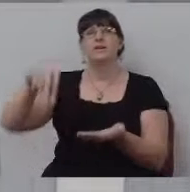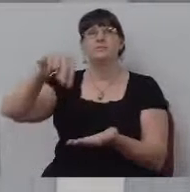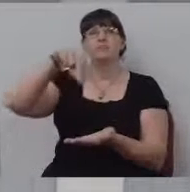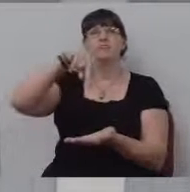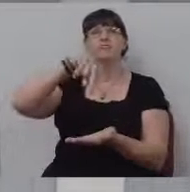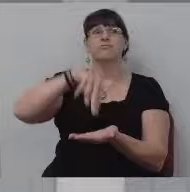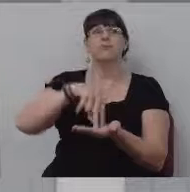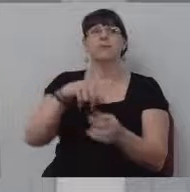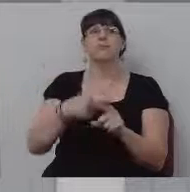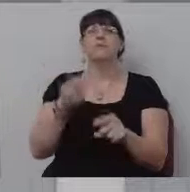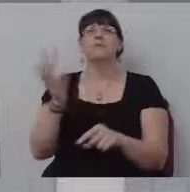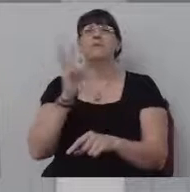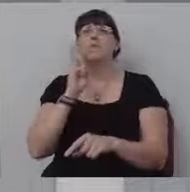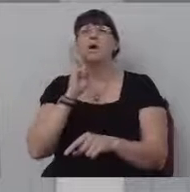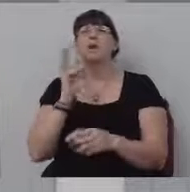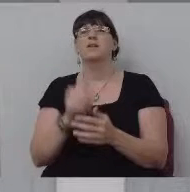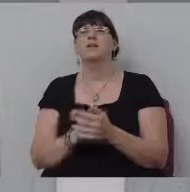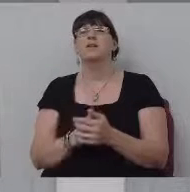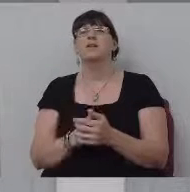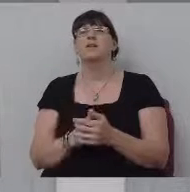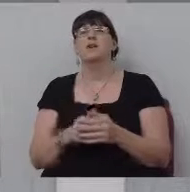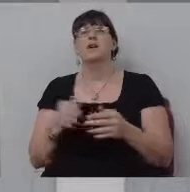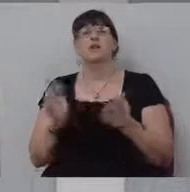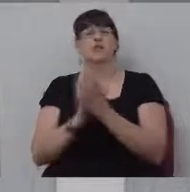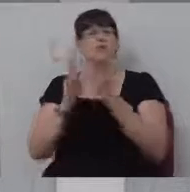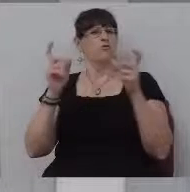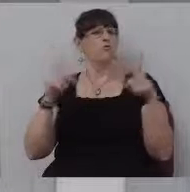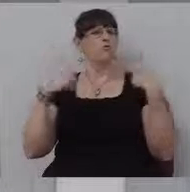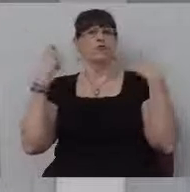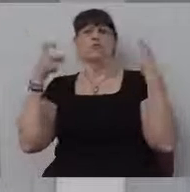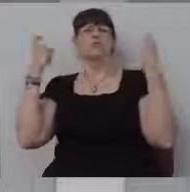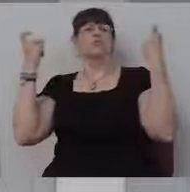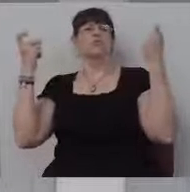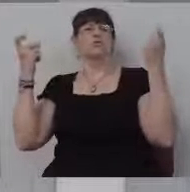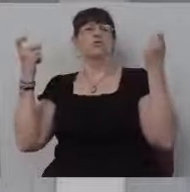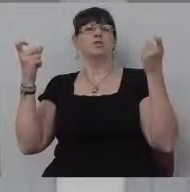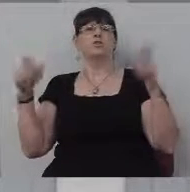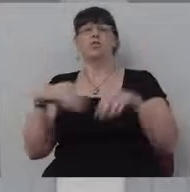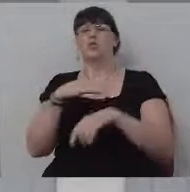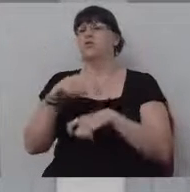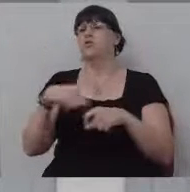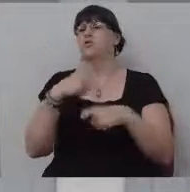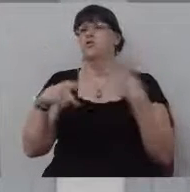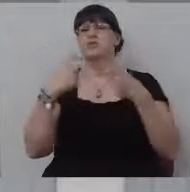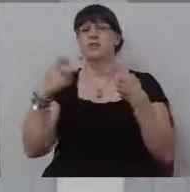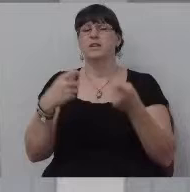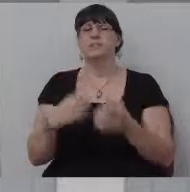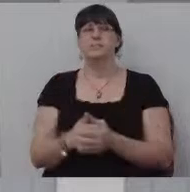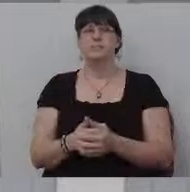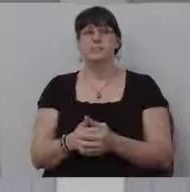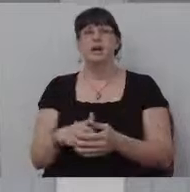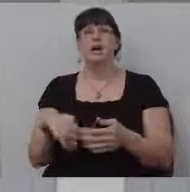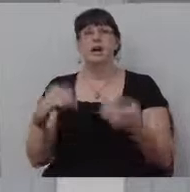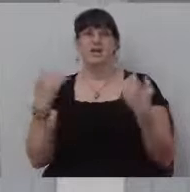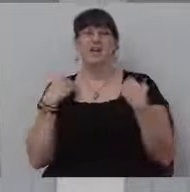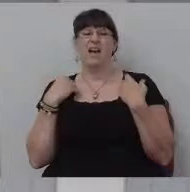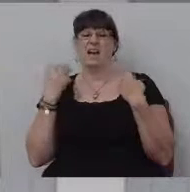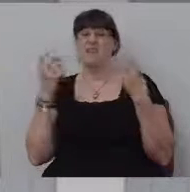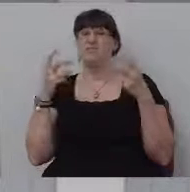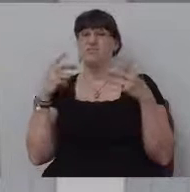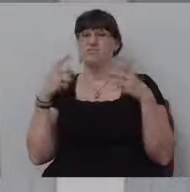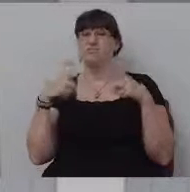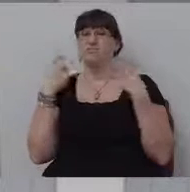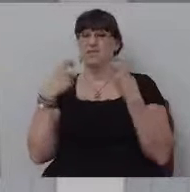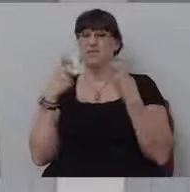the, the, the baptistry waters, there's victorious over sin, no more sin problems. I'd had some sin problems. Maybe